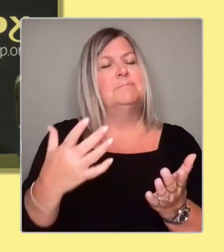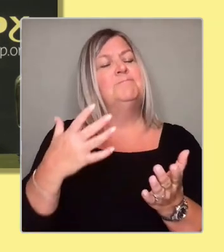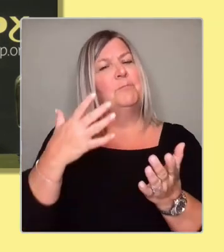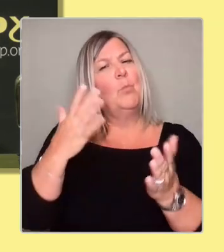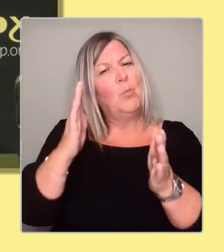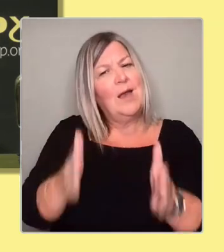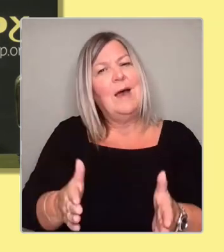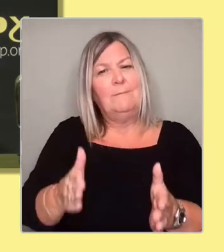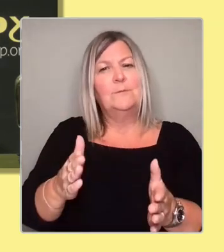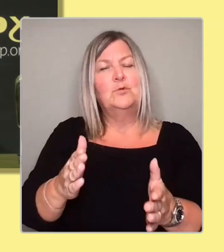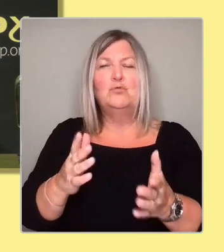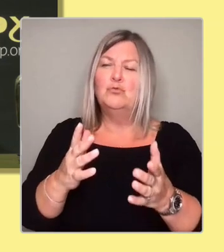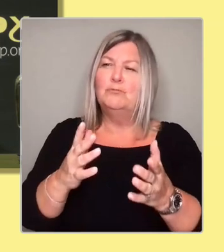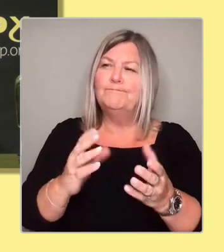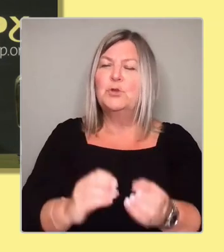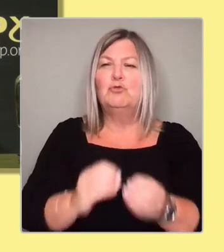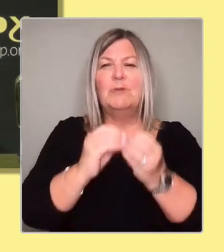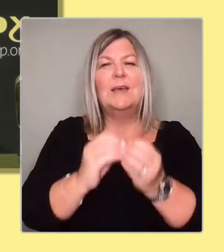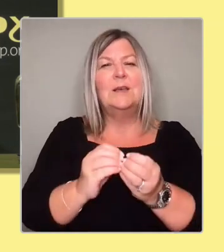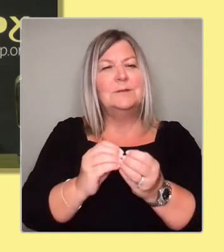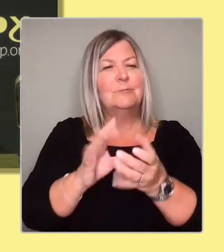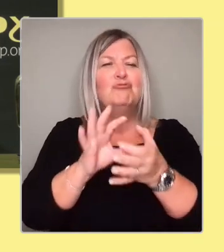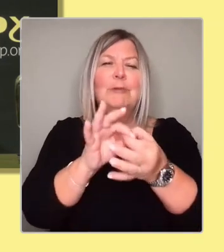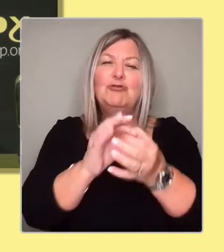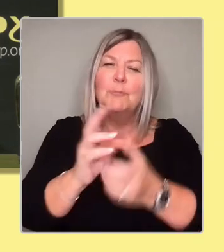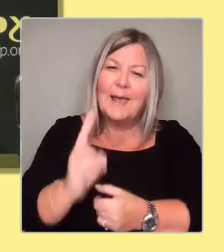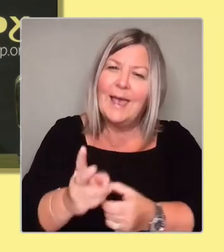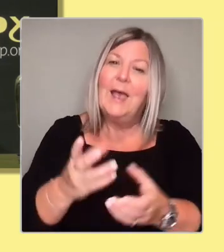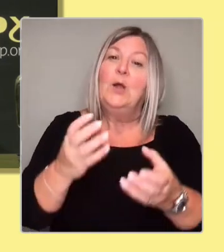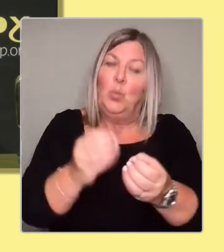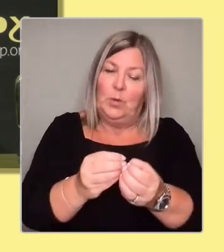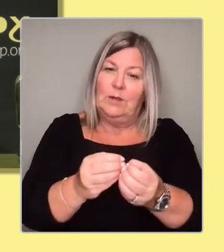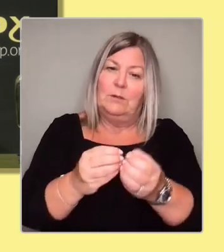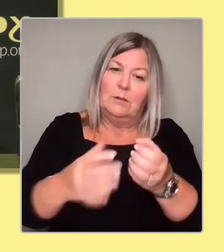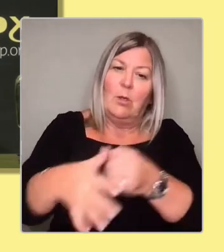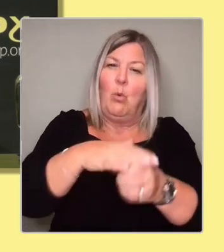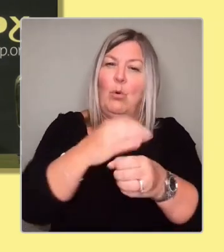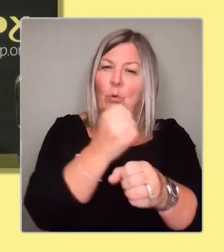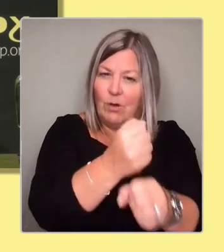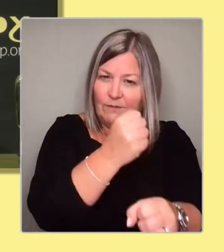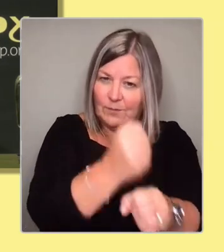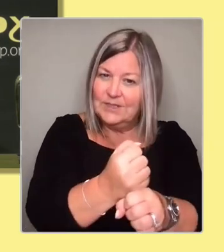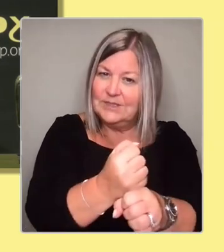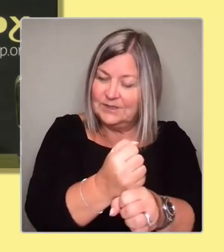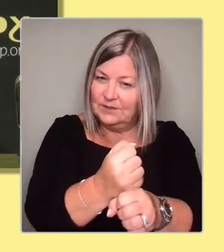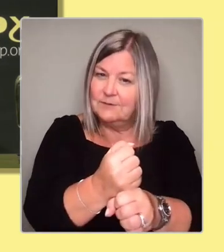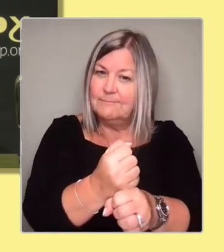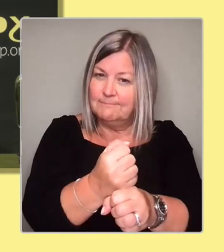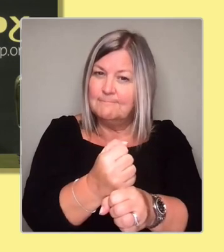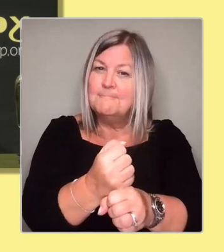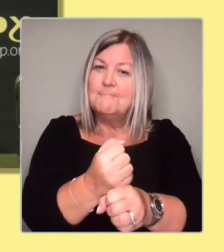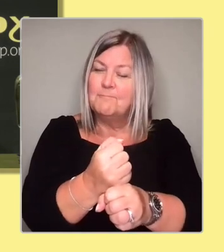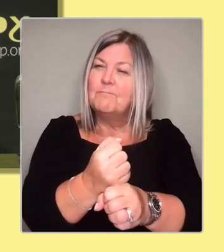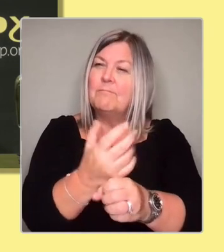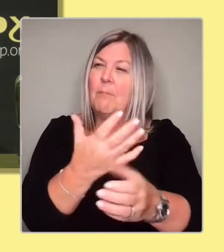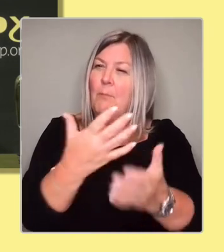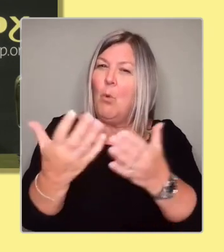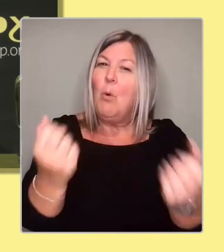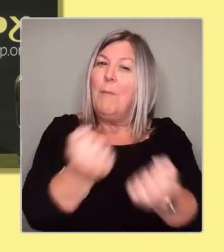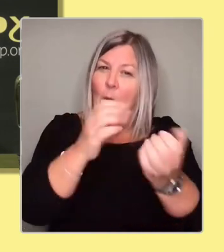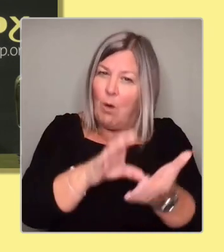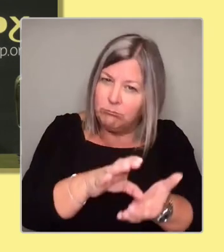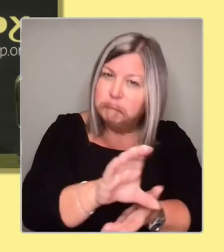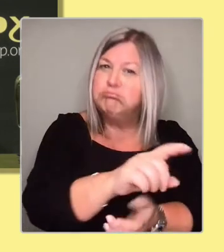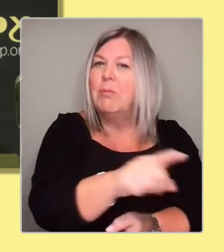decentralise power, and empower our local government teams far more. That includes when it comes to funding,